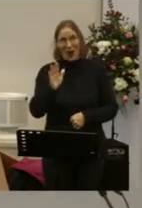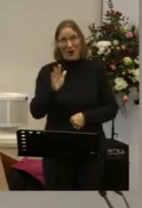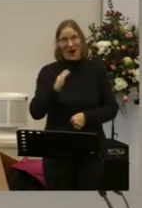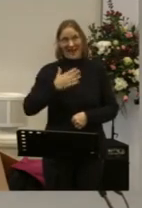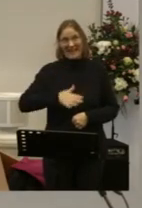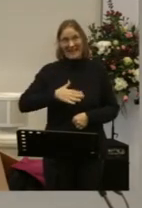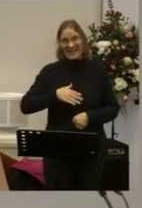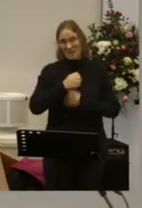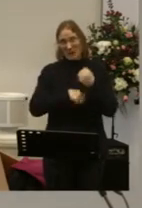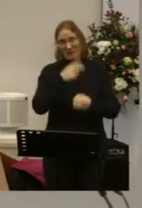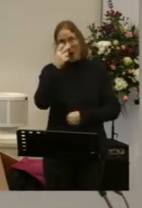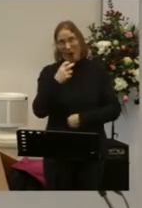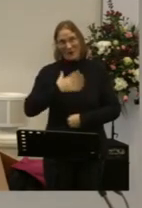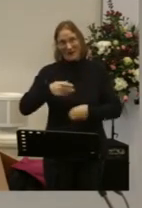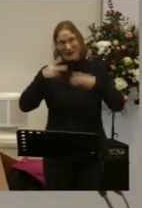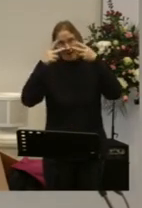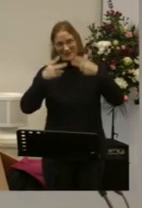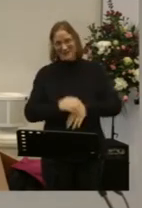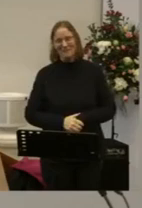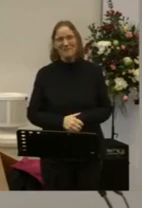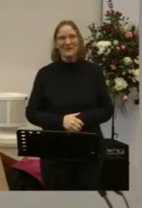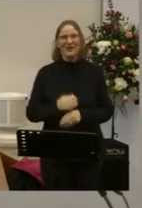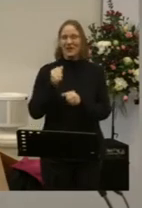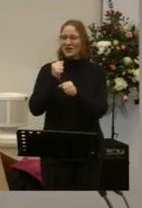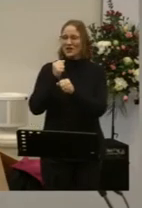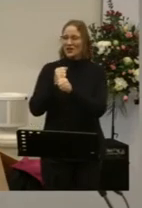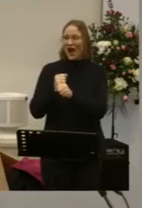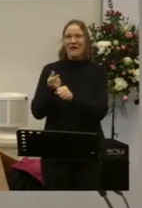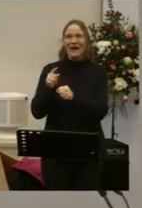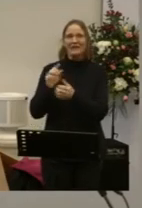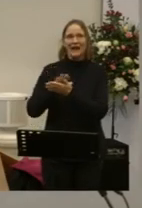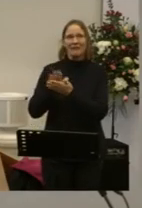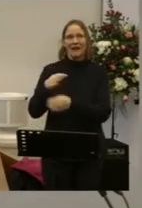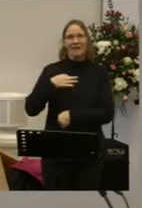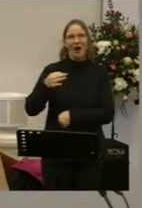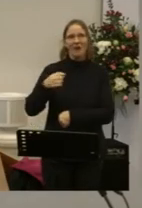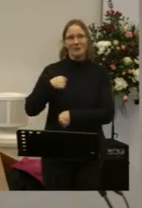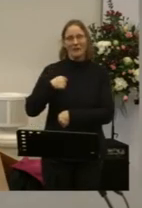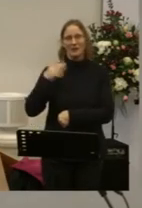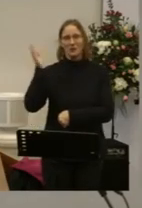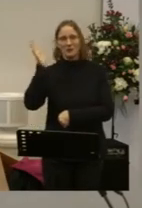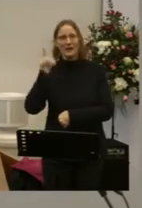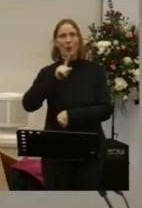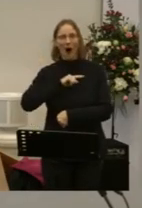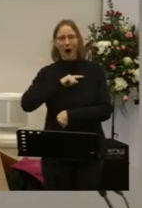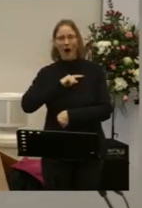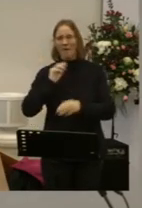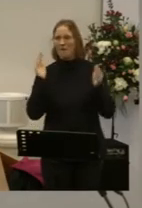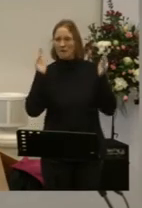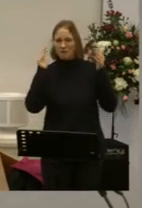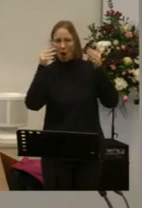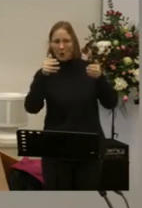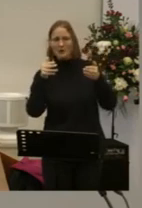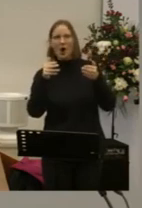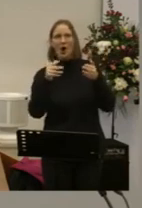morning Geoff and Hilary invited me to speak because of our focus on Alpha this morning I have spoken at many